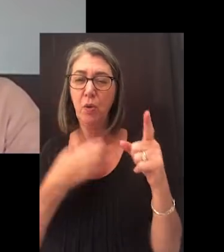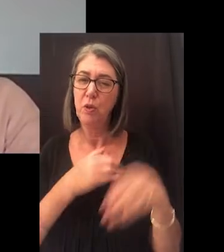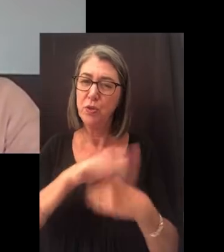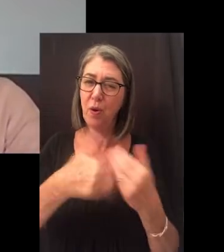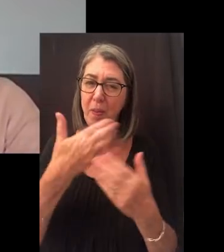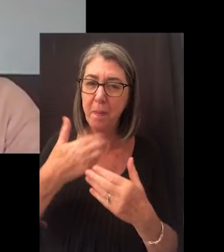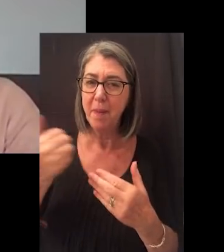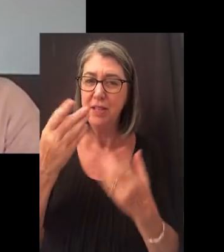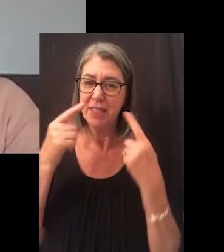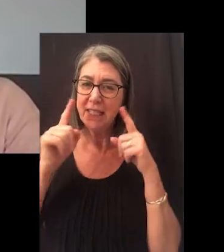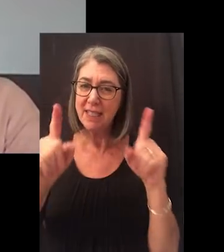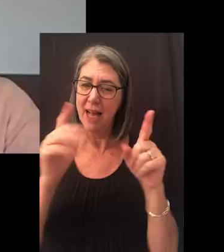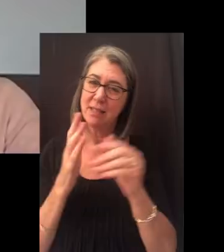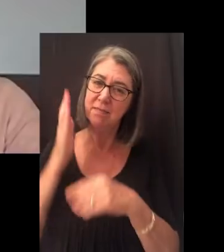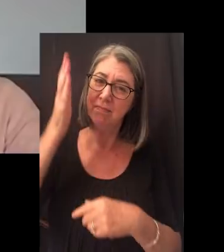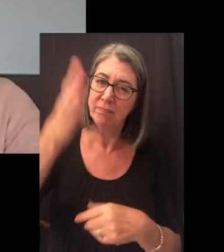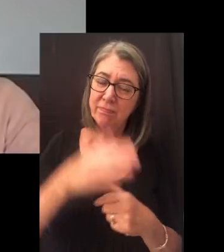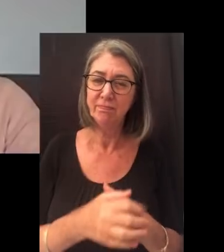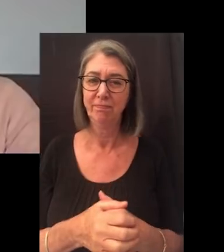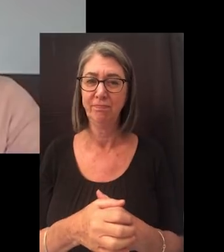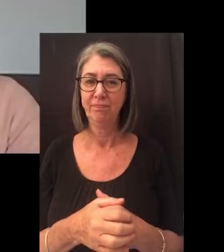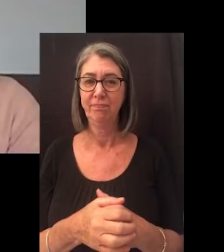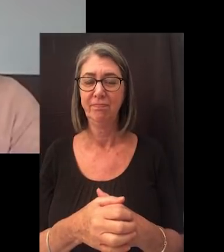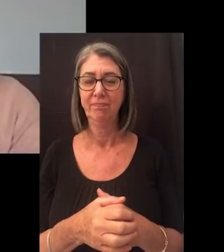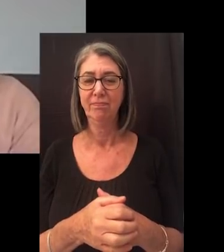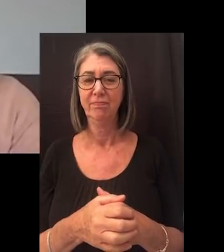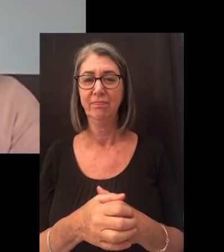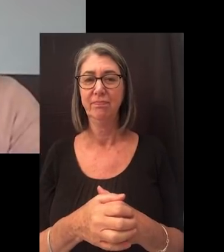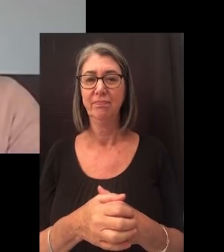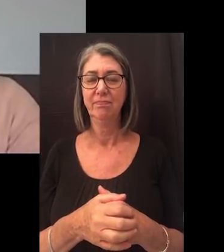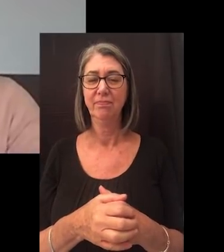achievements, and wish you all the best in your successes ahead.